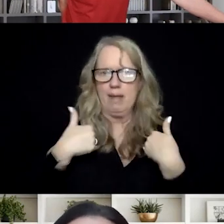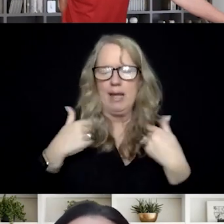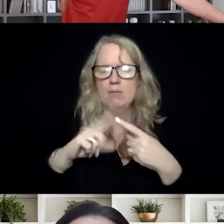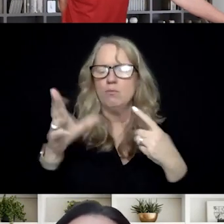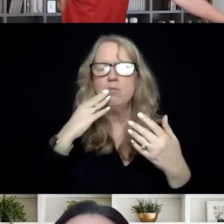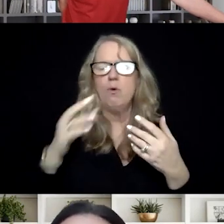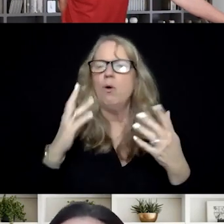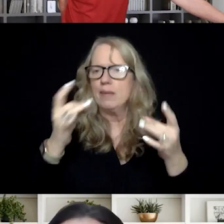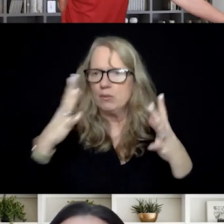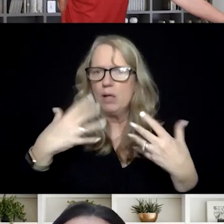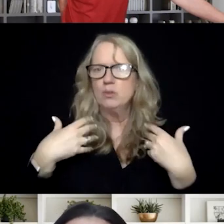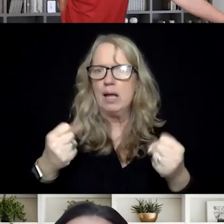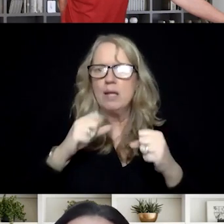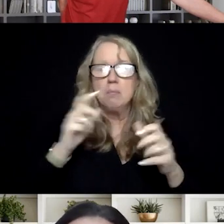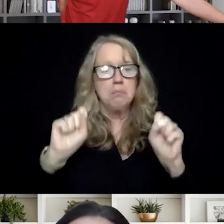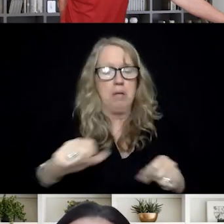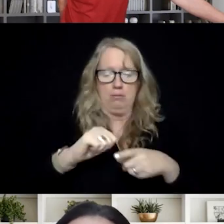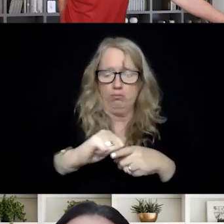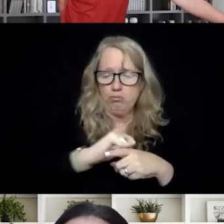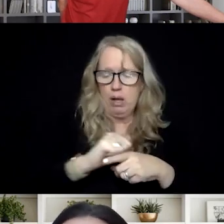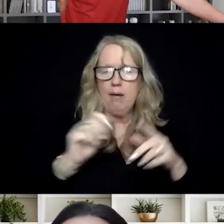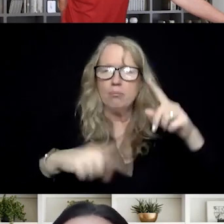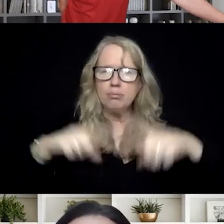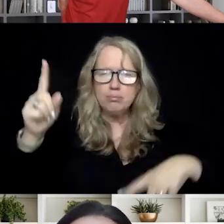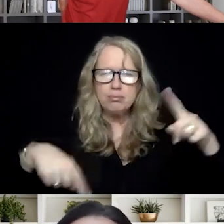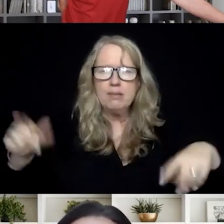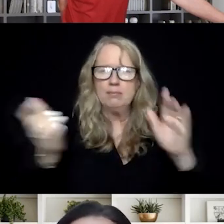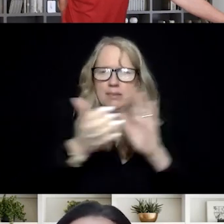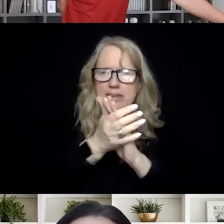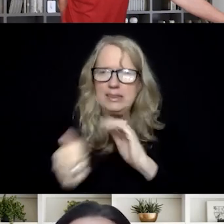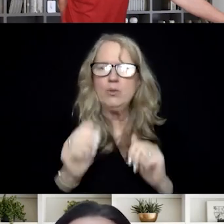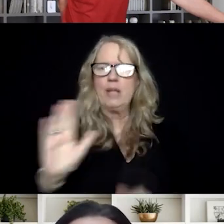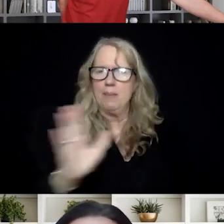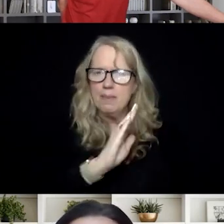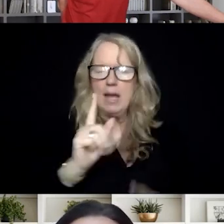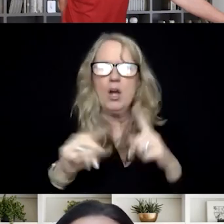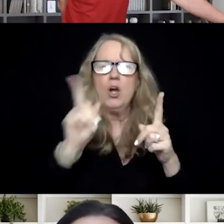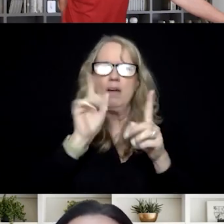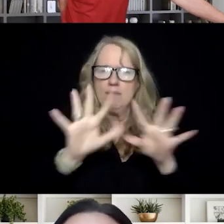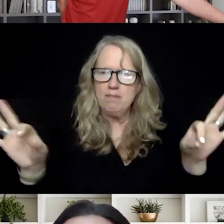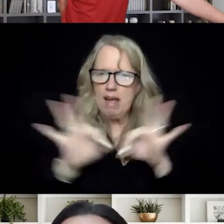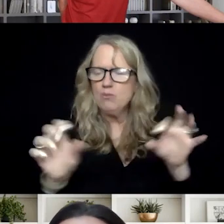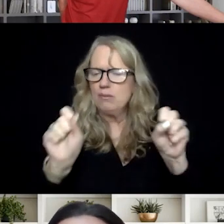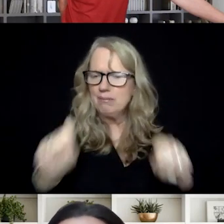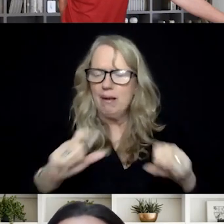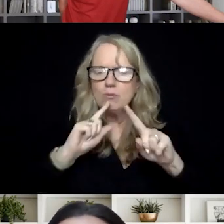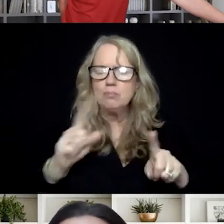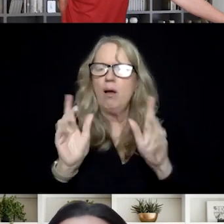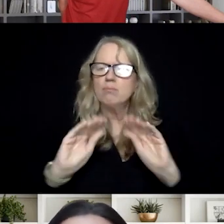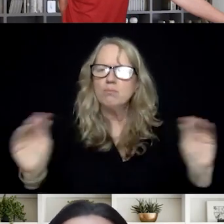responder, who could be trained and have these sorts of skills and values to be able to respond, hopefully without